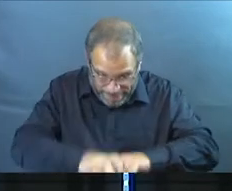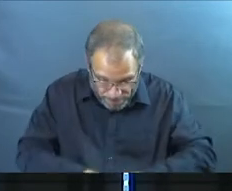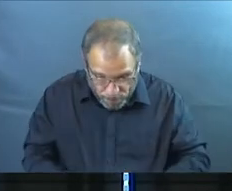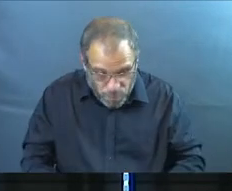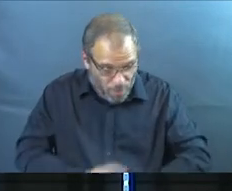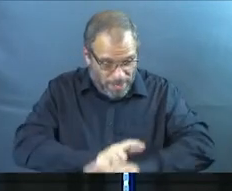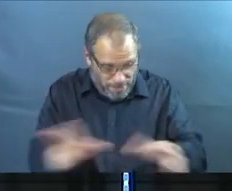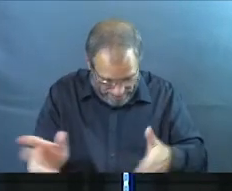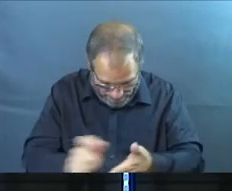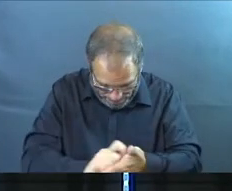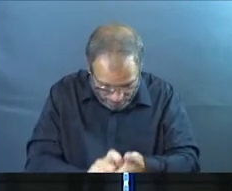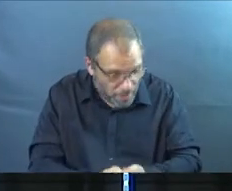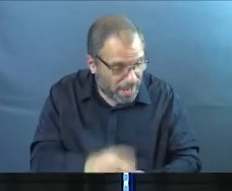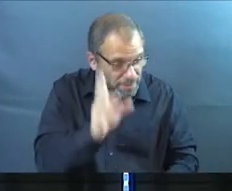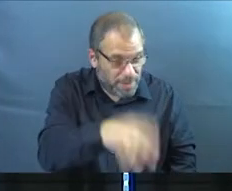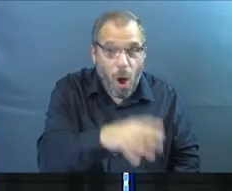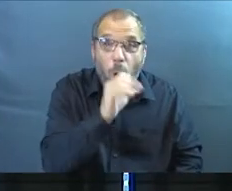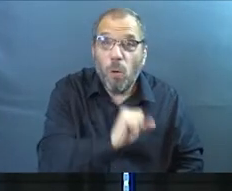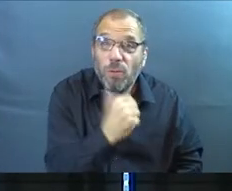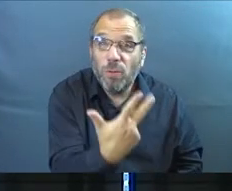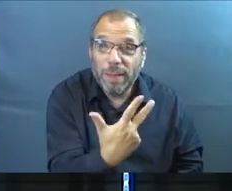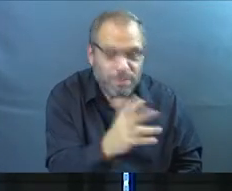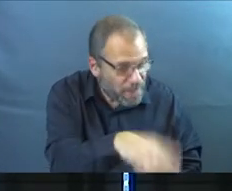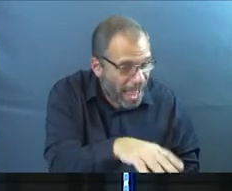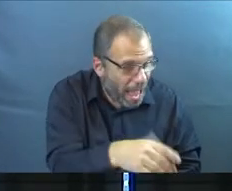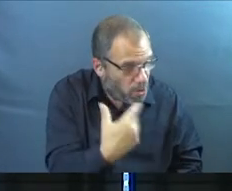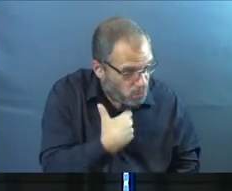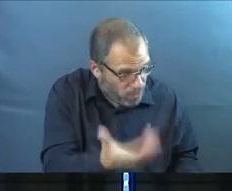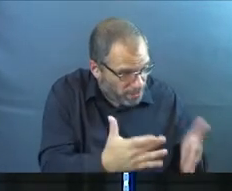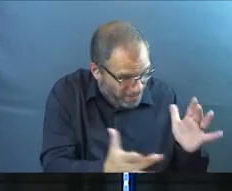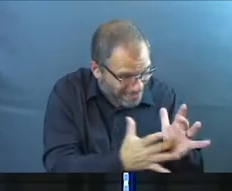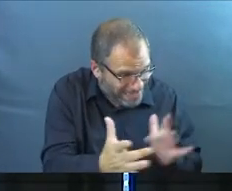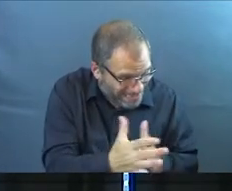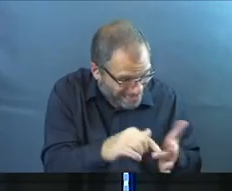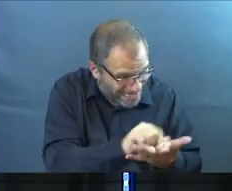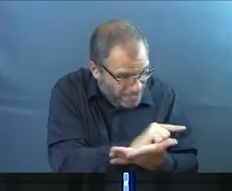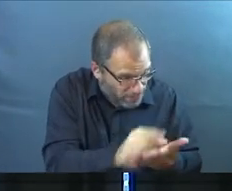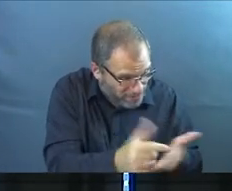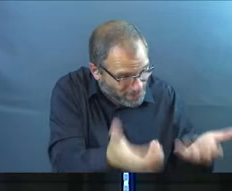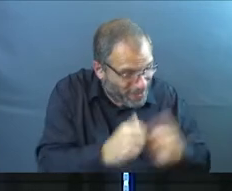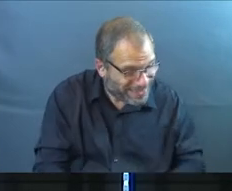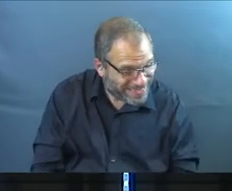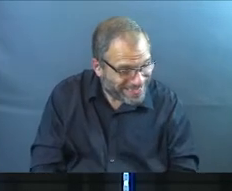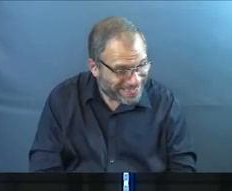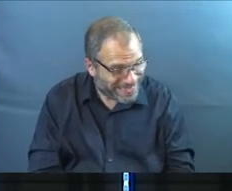and I'm ready to write and I'm asking a three-year-old, what do you want from Jesus this week?